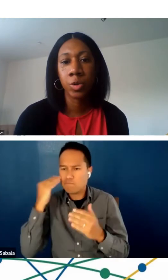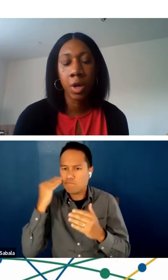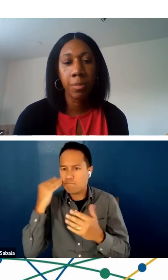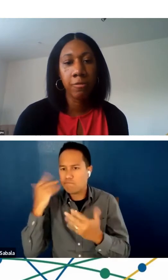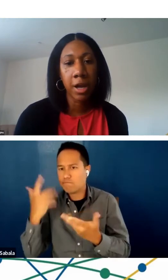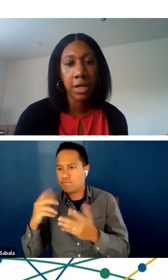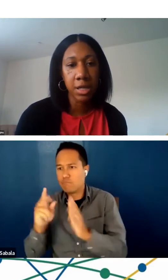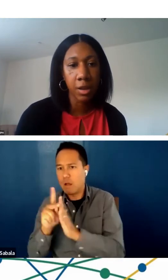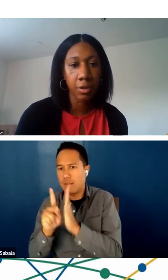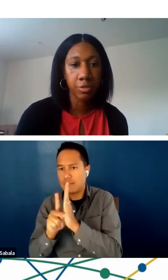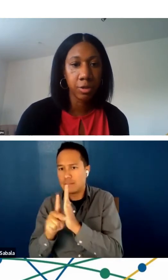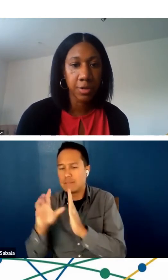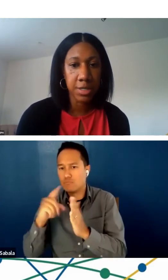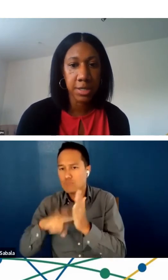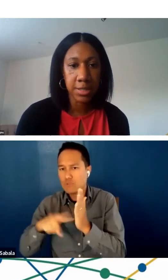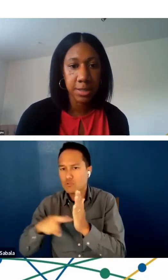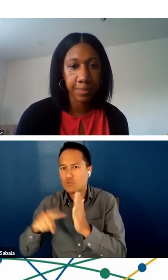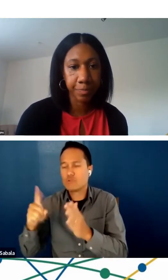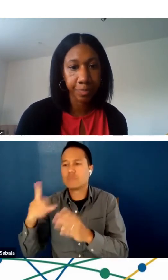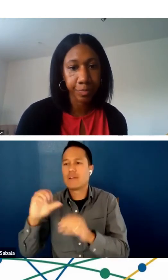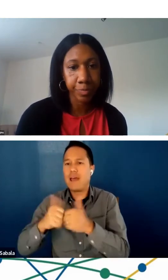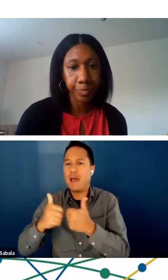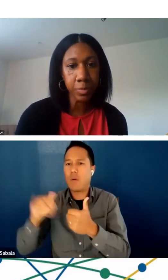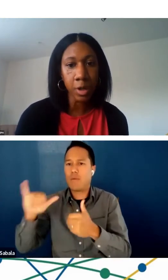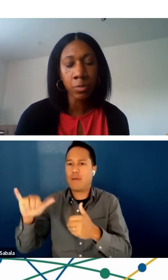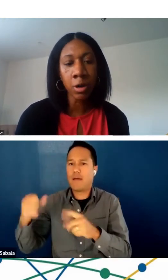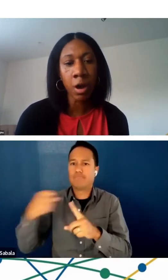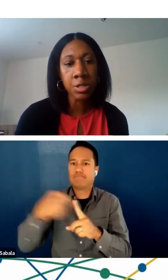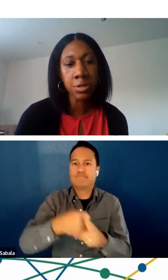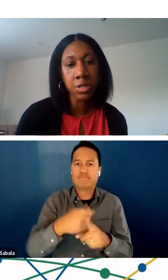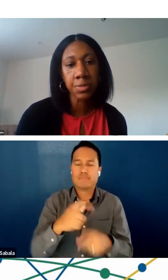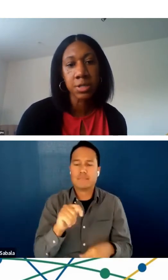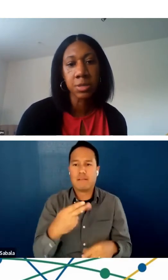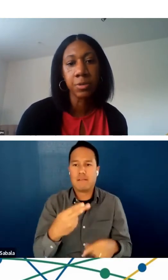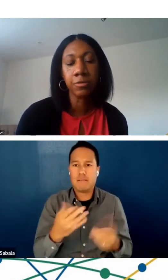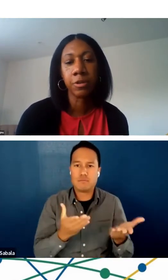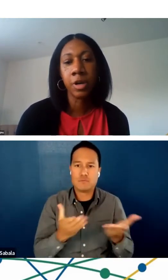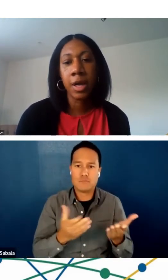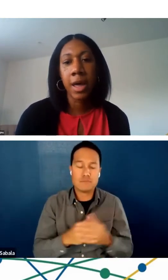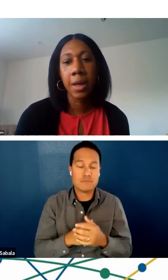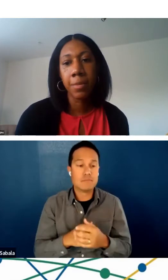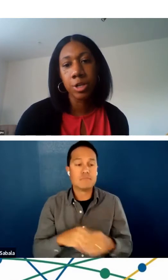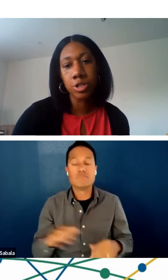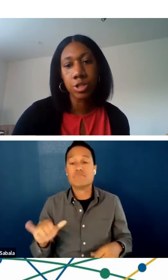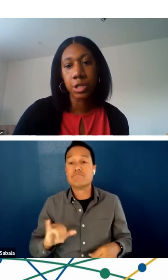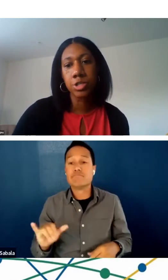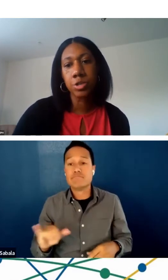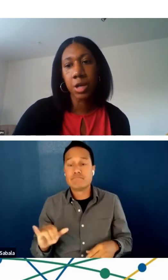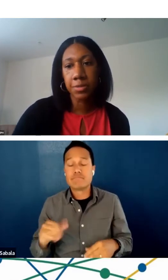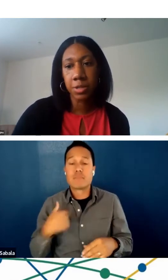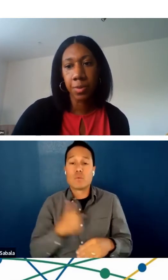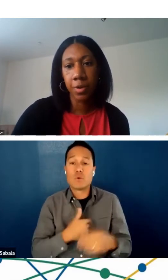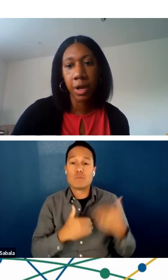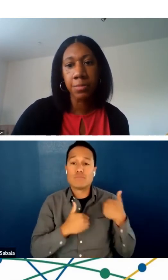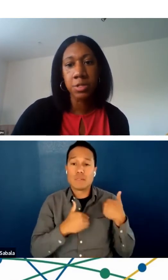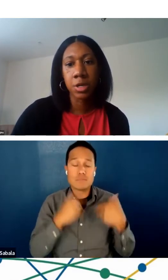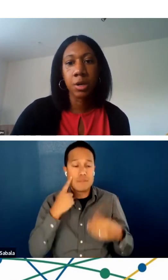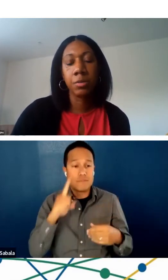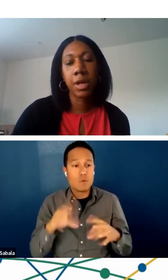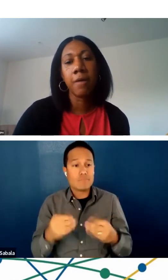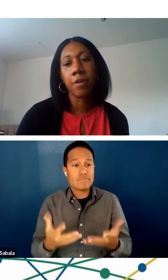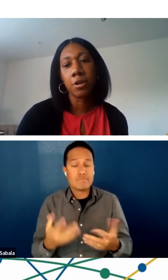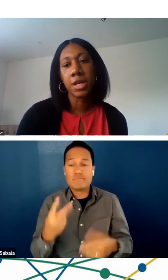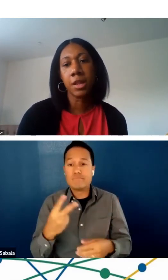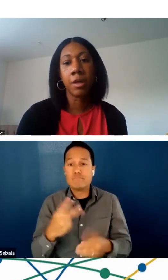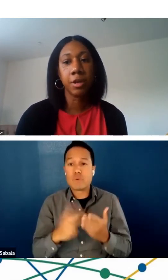to providing telehealth services. We are also responsible for administering two types of programs.